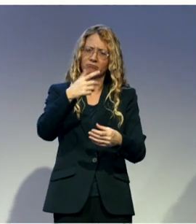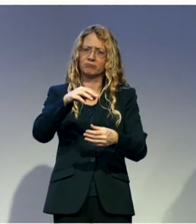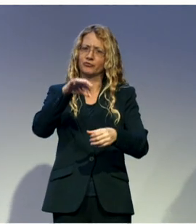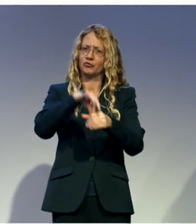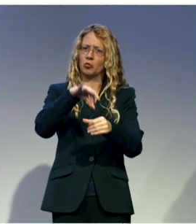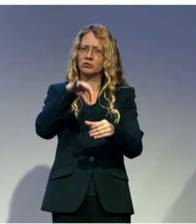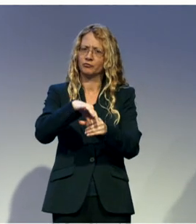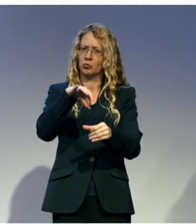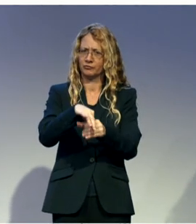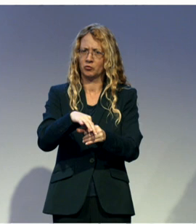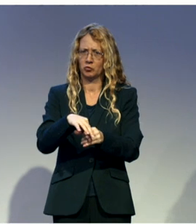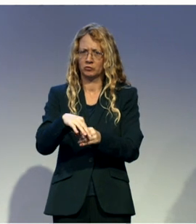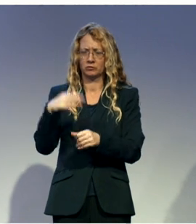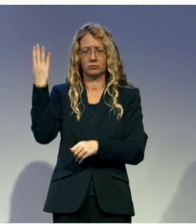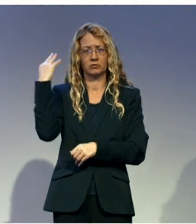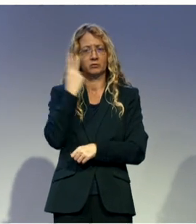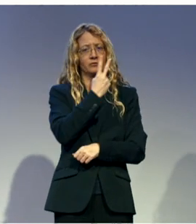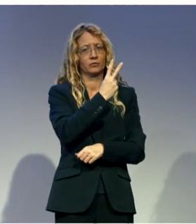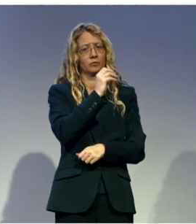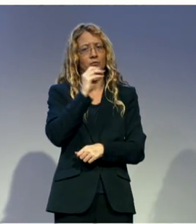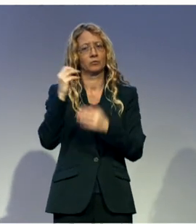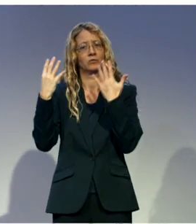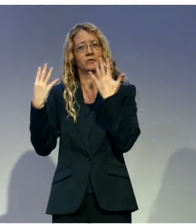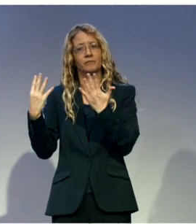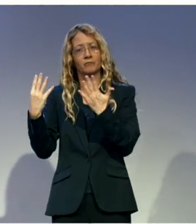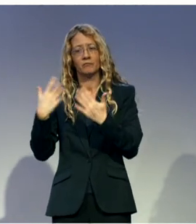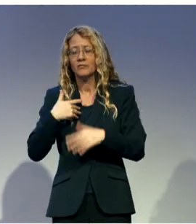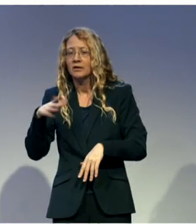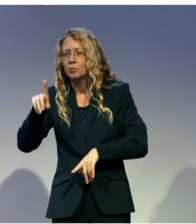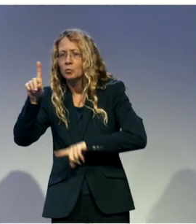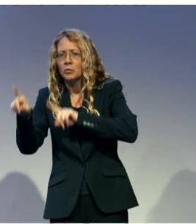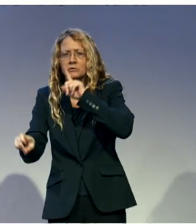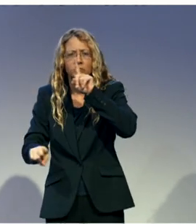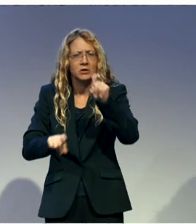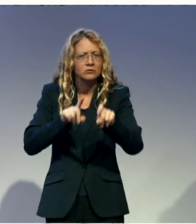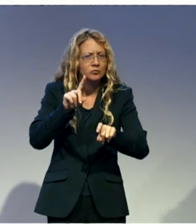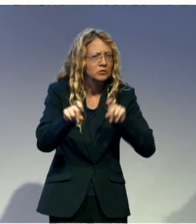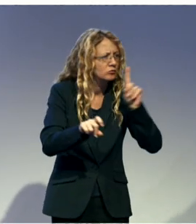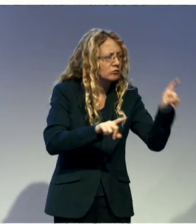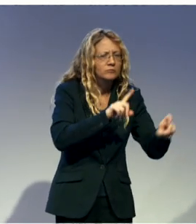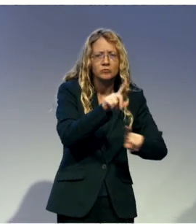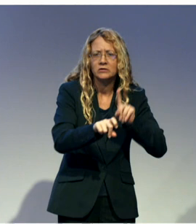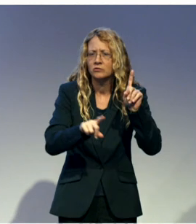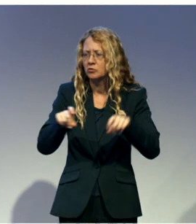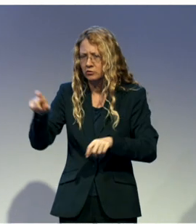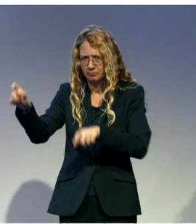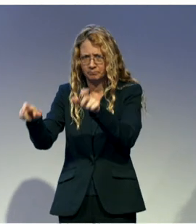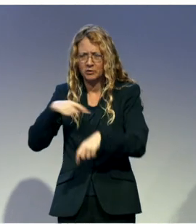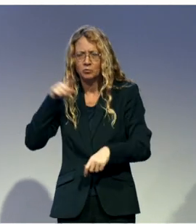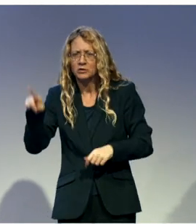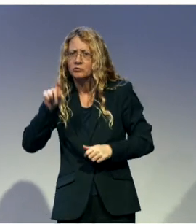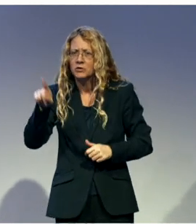we carried out some consultations at grassroots level. We have